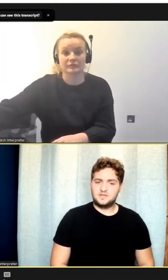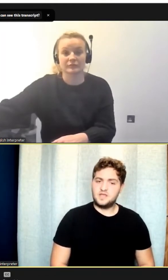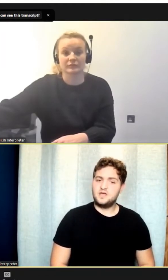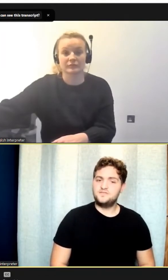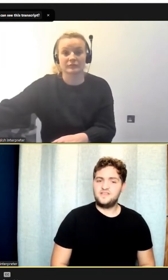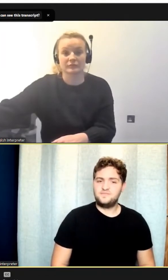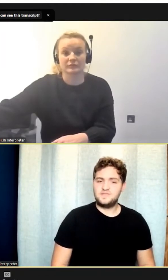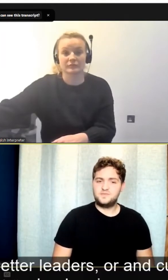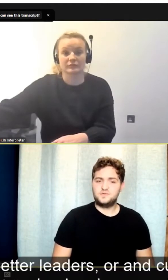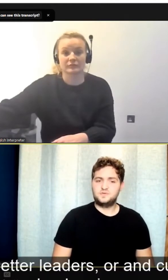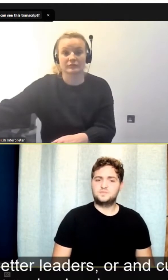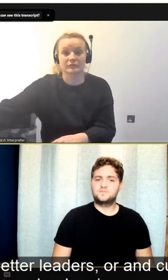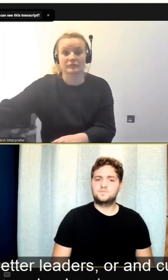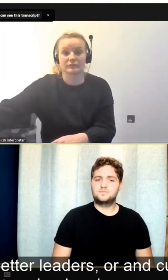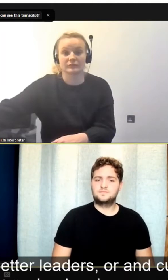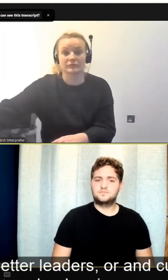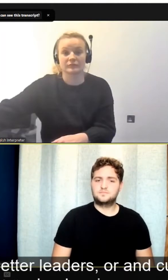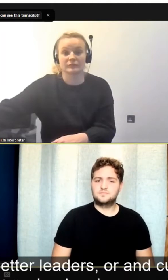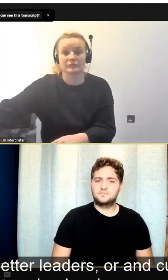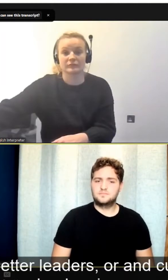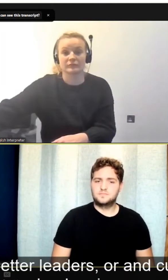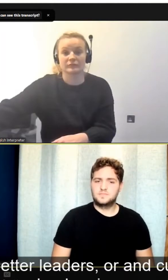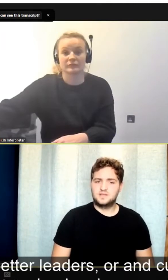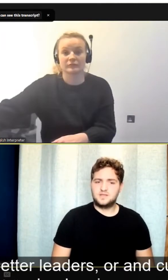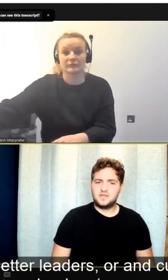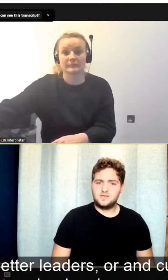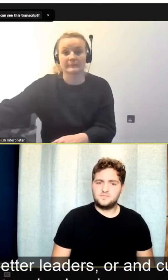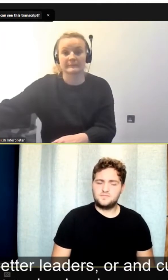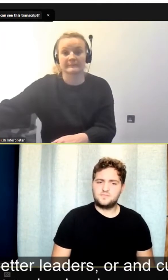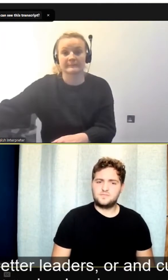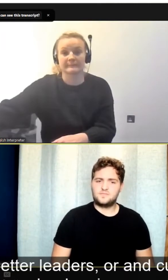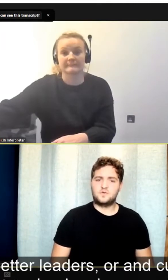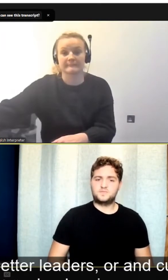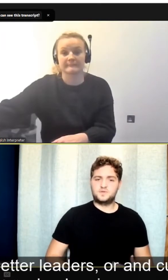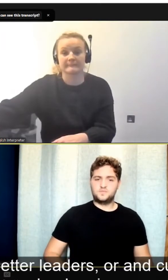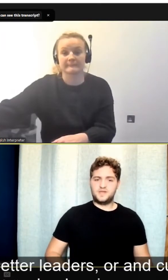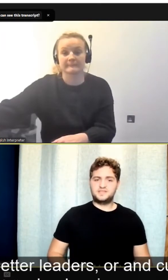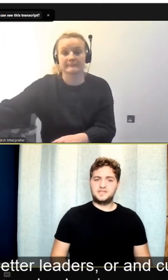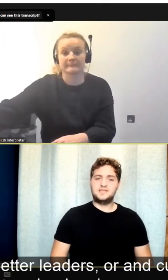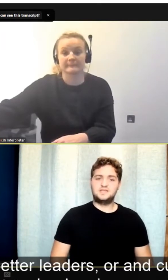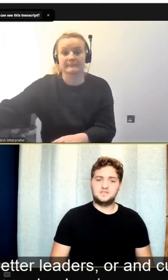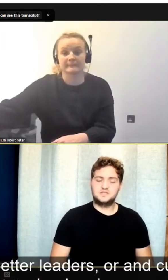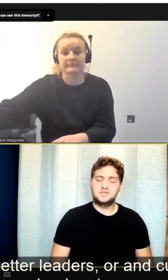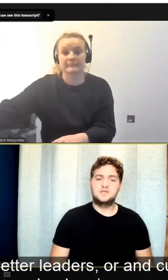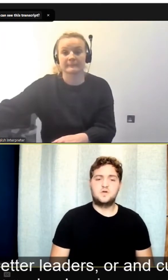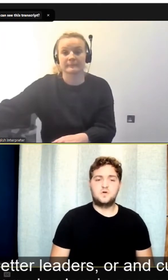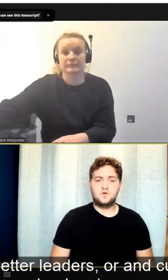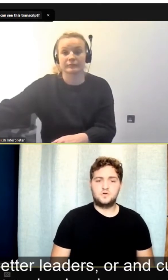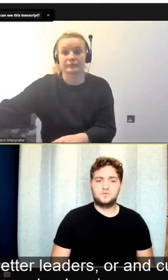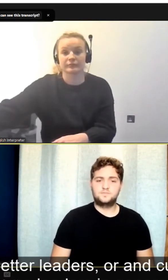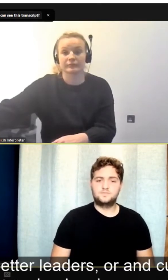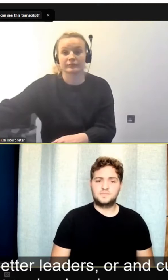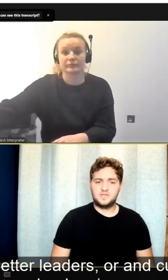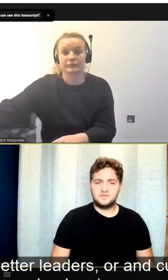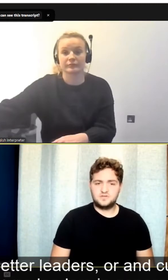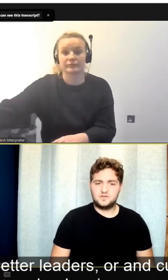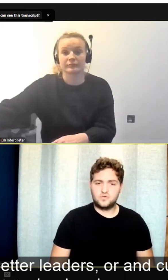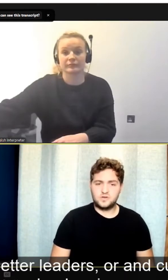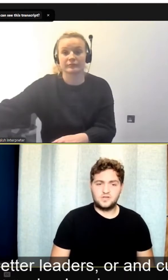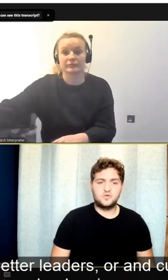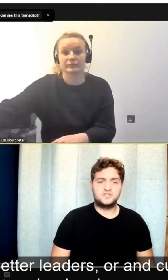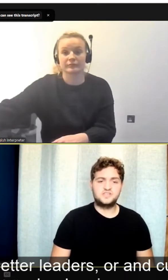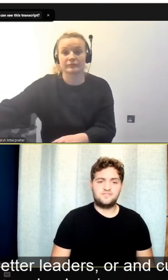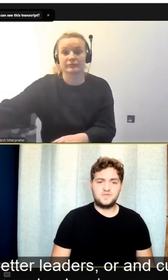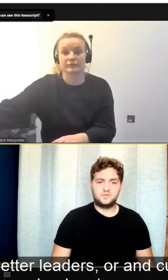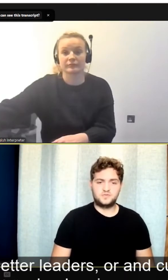A lot of deaf people want to become better leaders, and